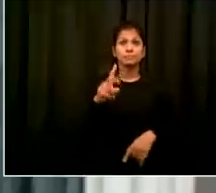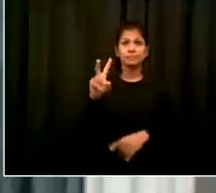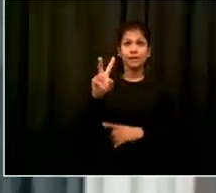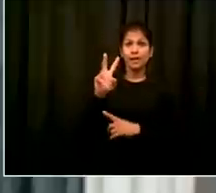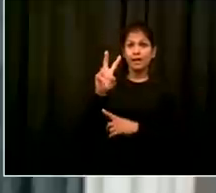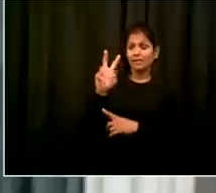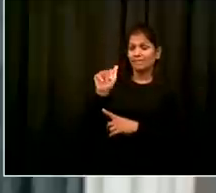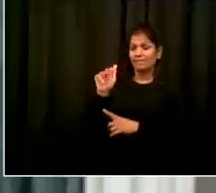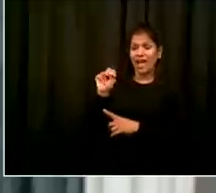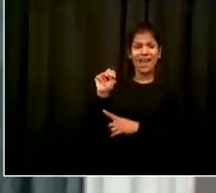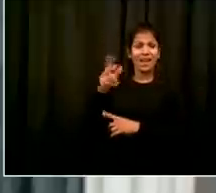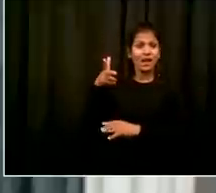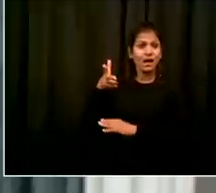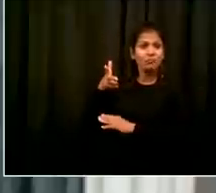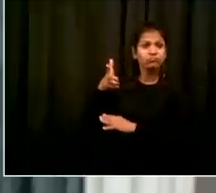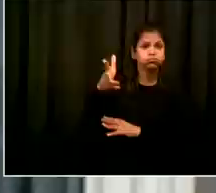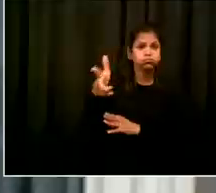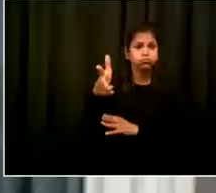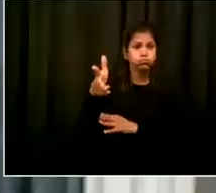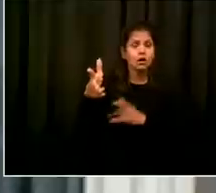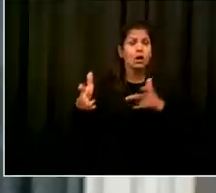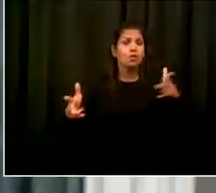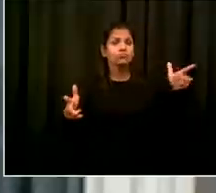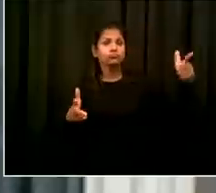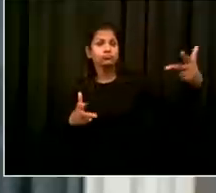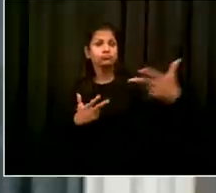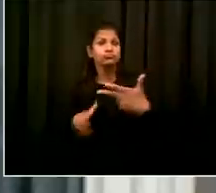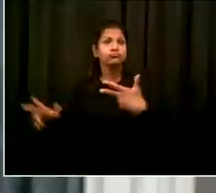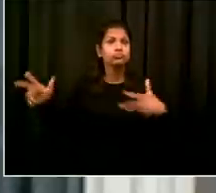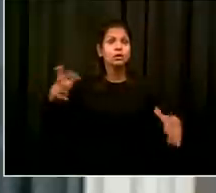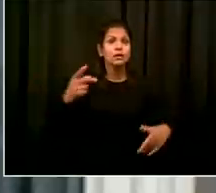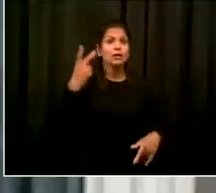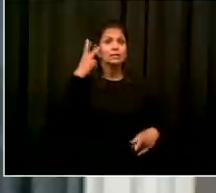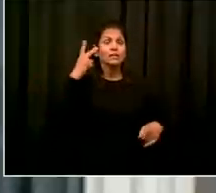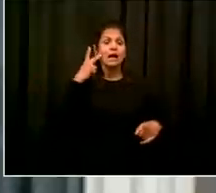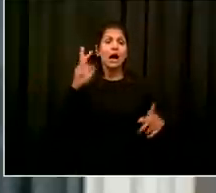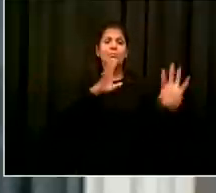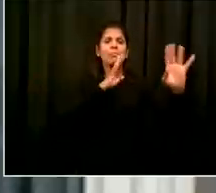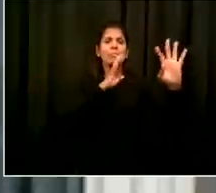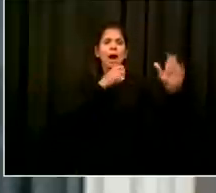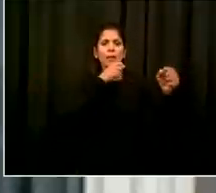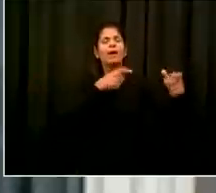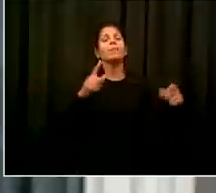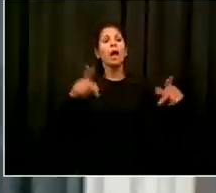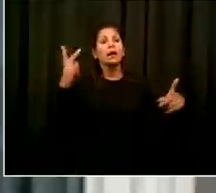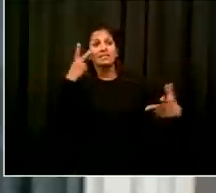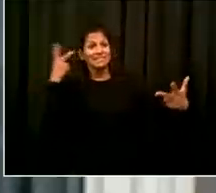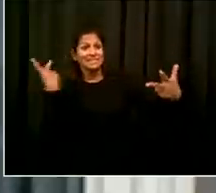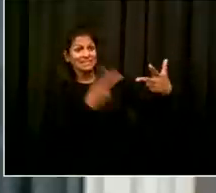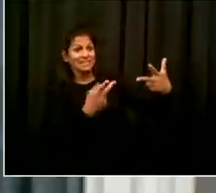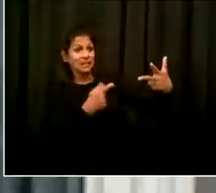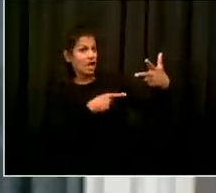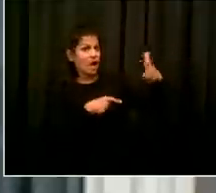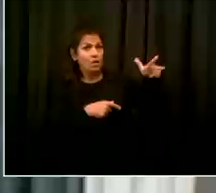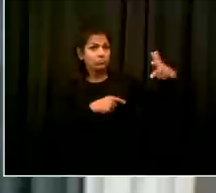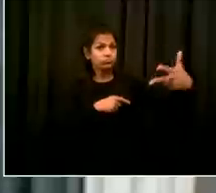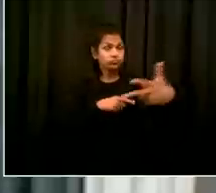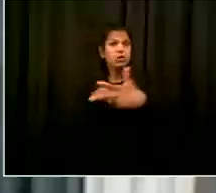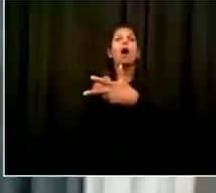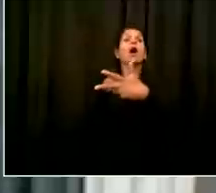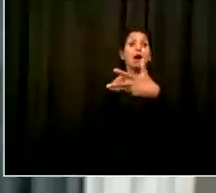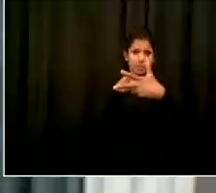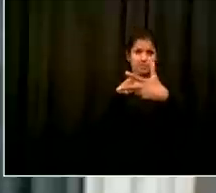must be done by for and with the community will enhance our partnerships with community-based